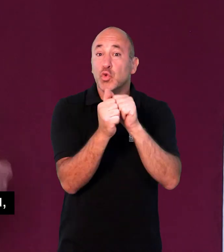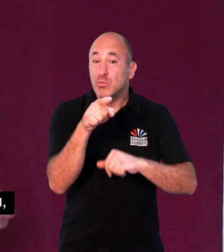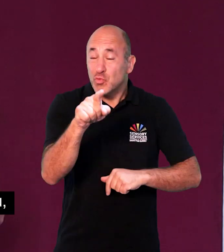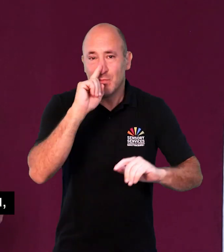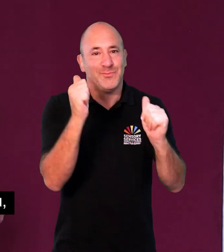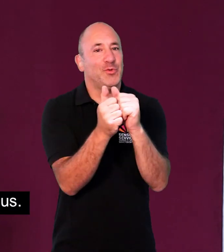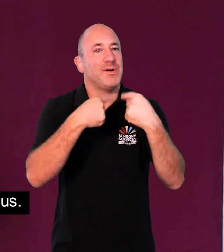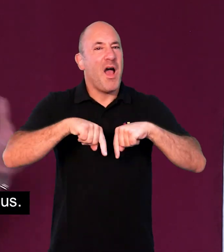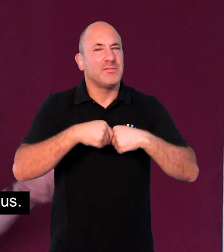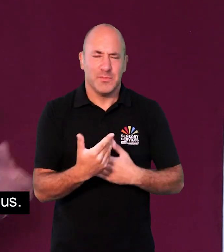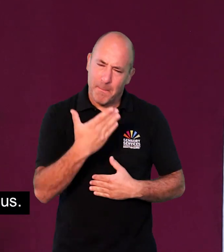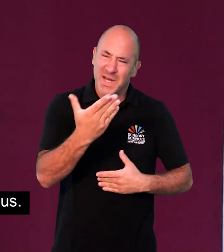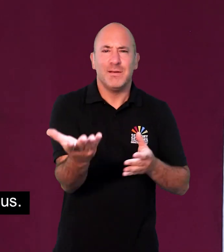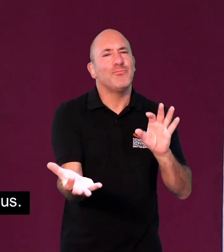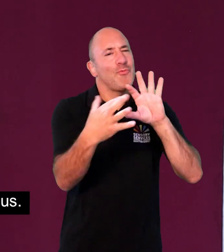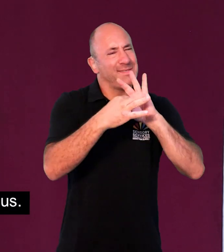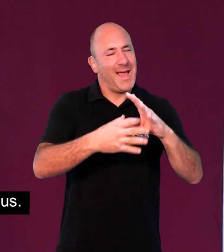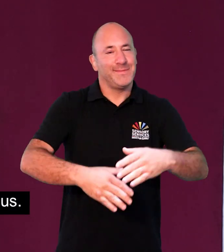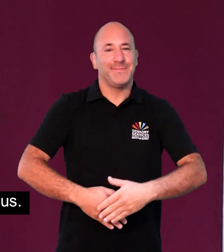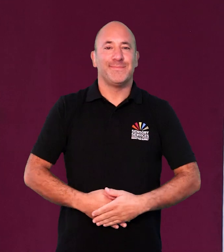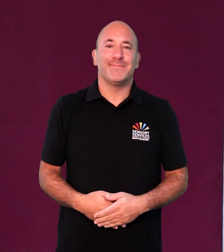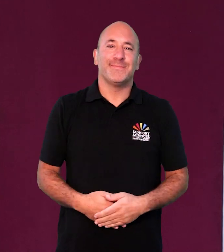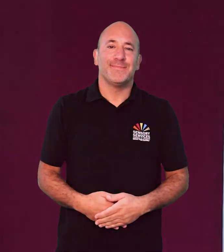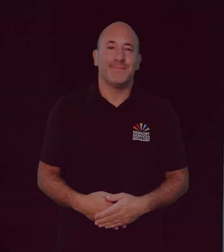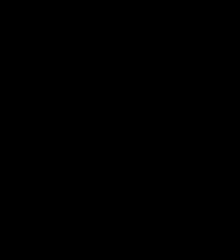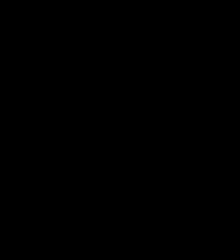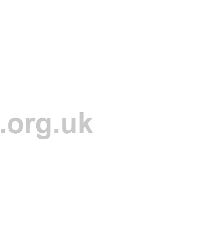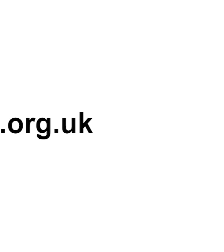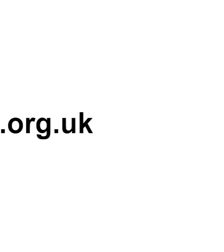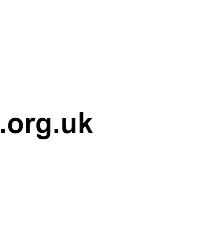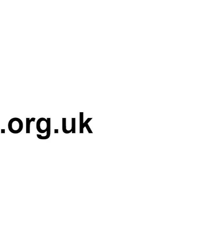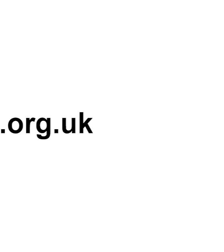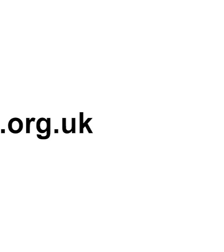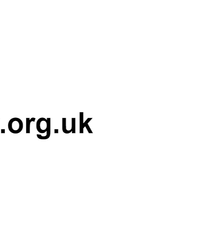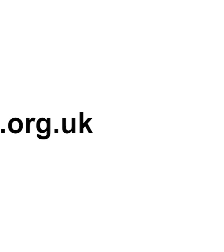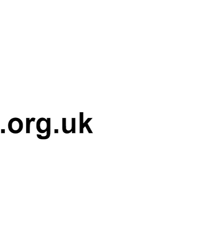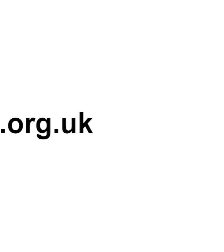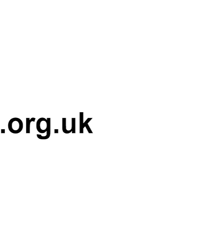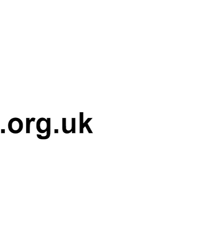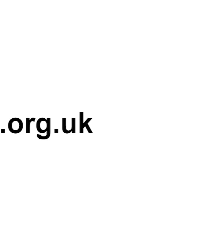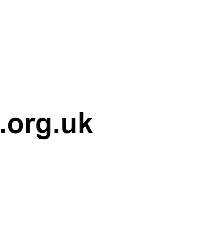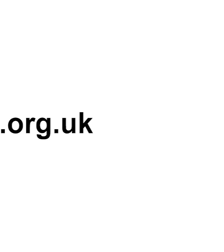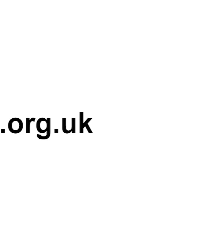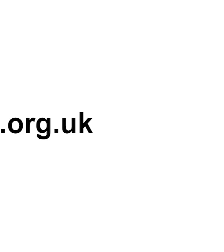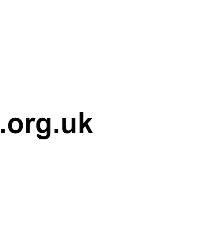you, works for us. Please do get in contact with us. you. Thank you. Thank you.